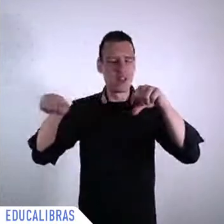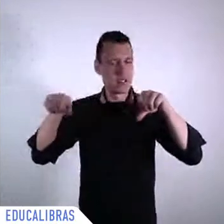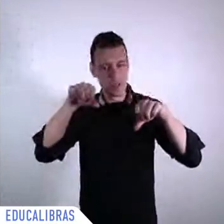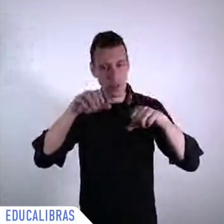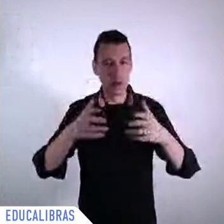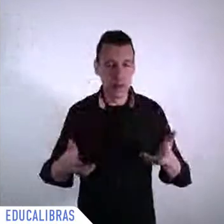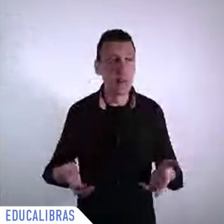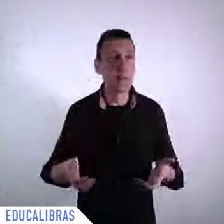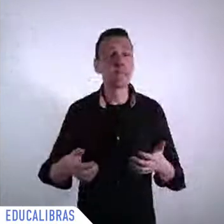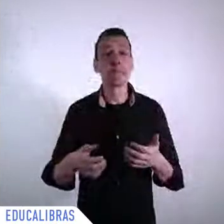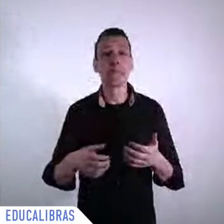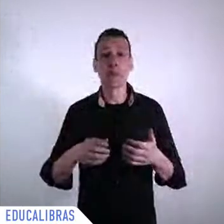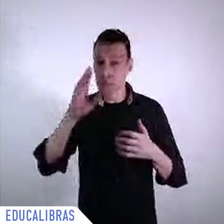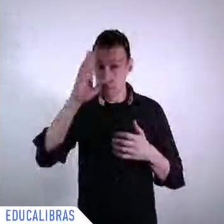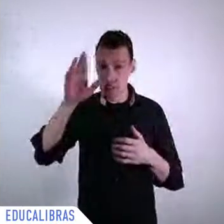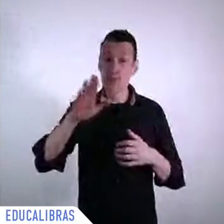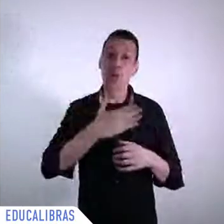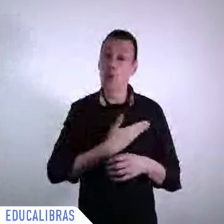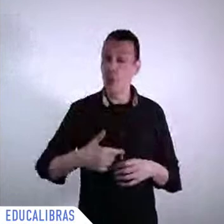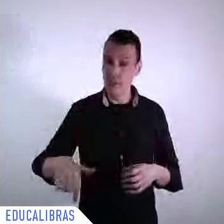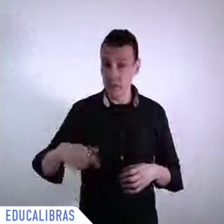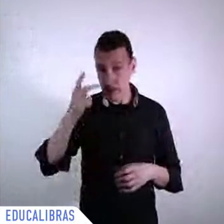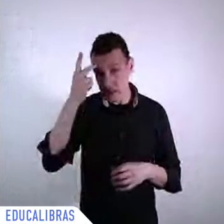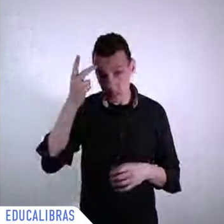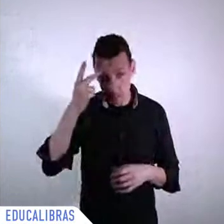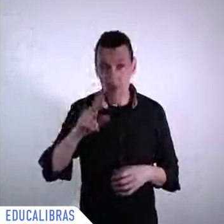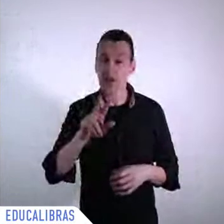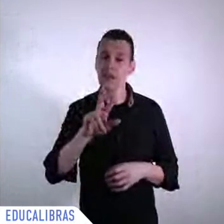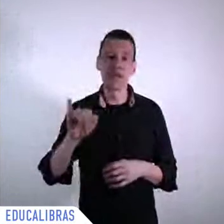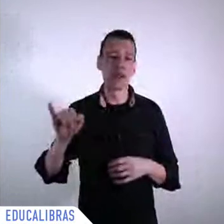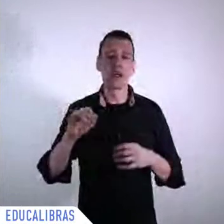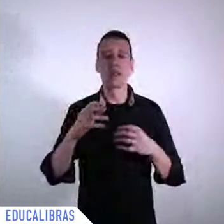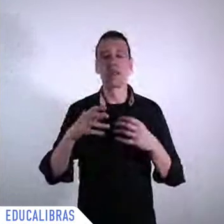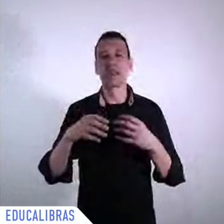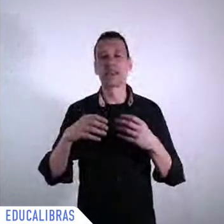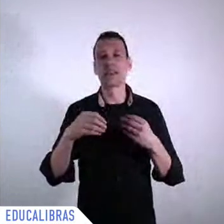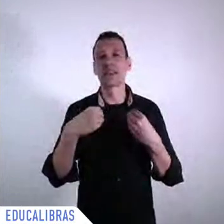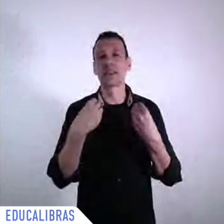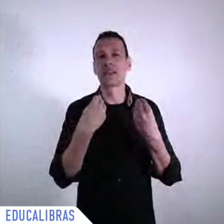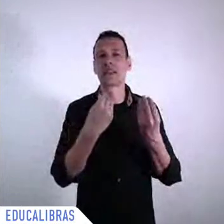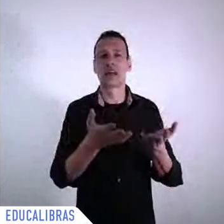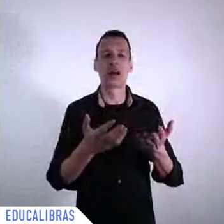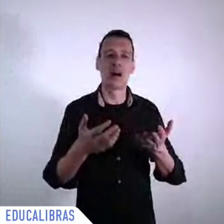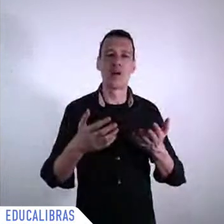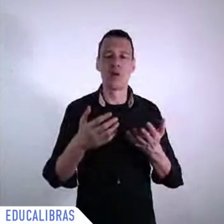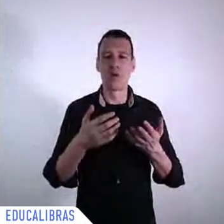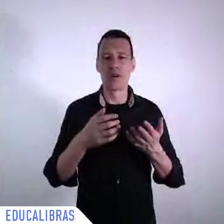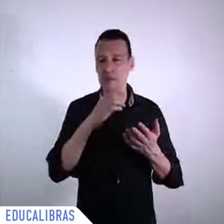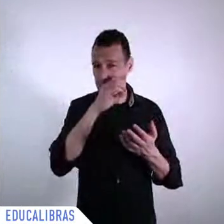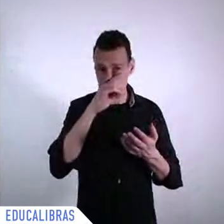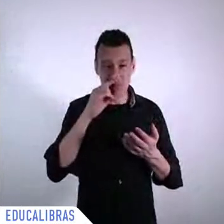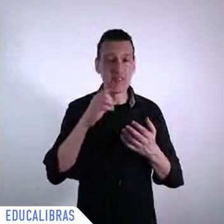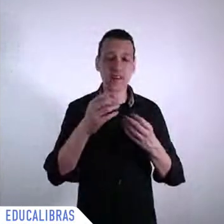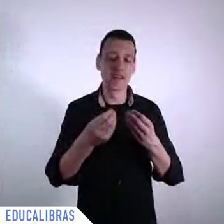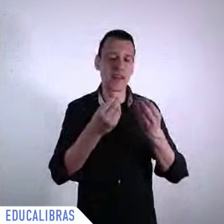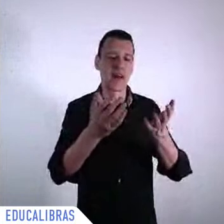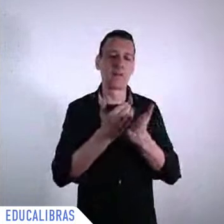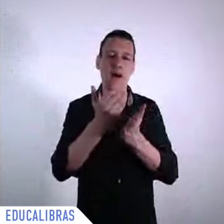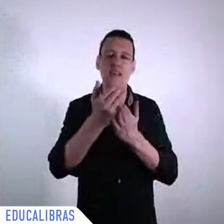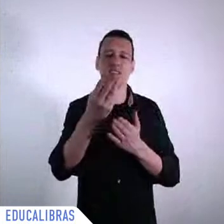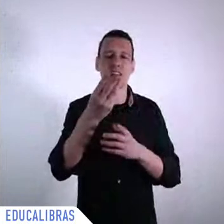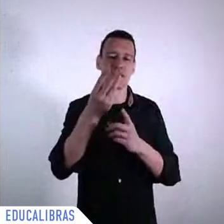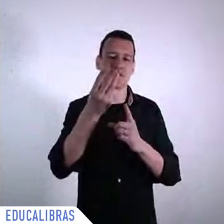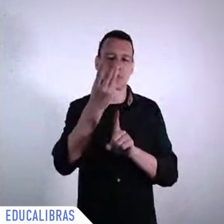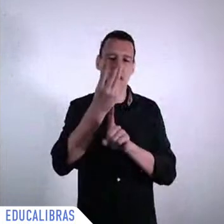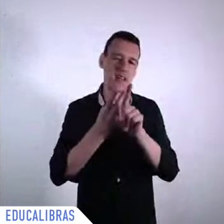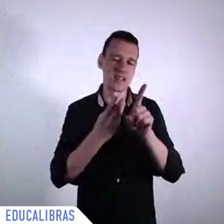basic income so this shows in a way that also in a huge crisis like this the role of the state is being